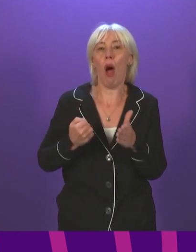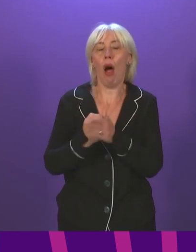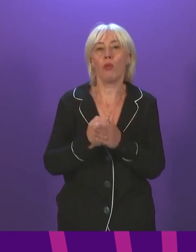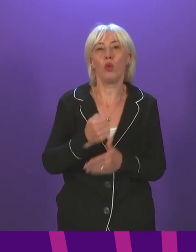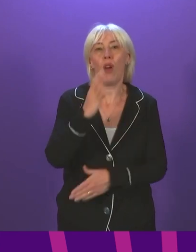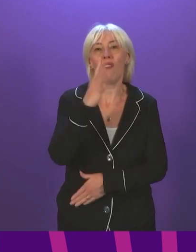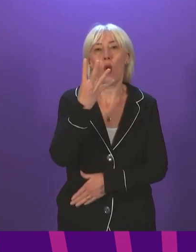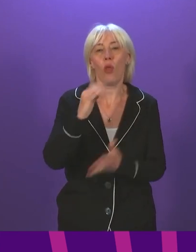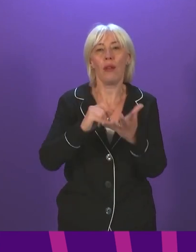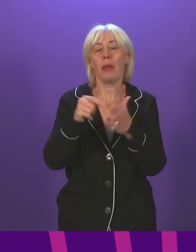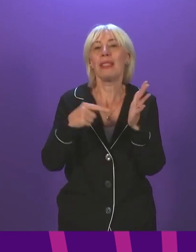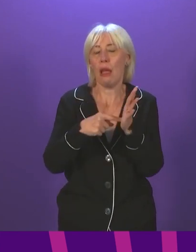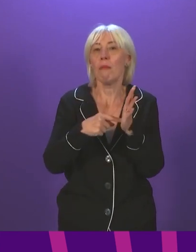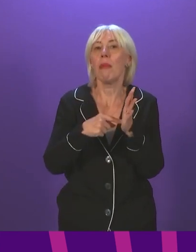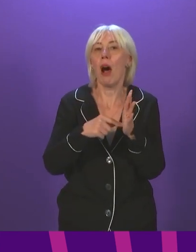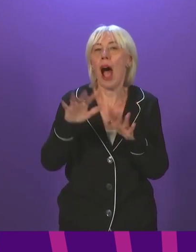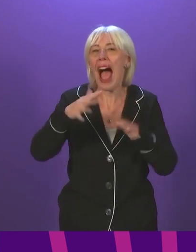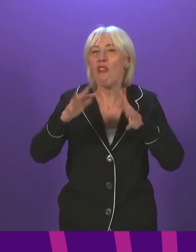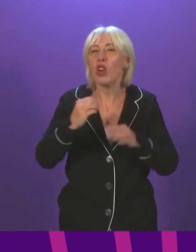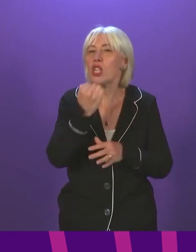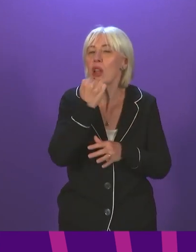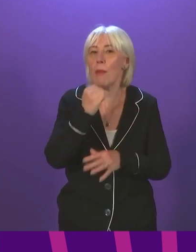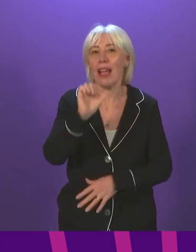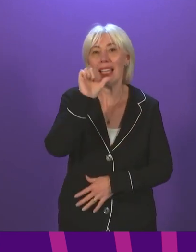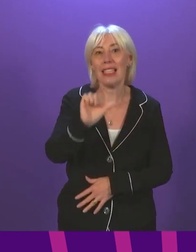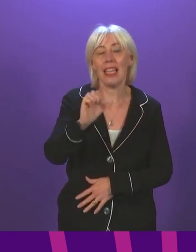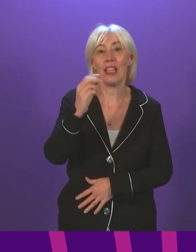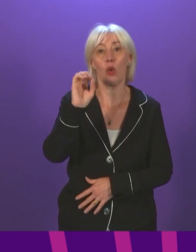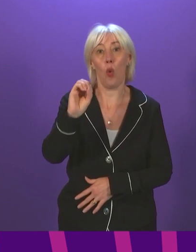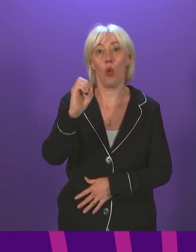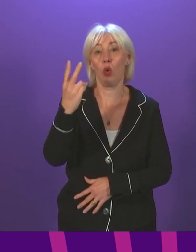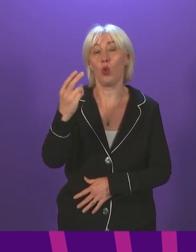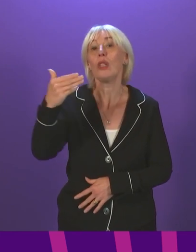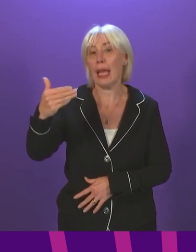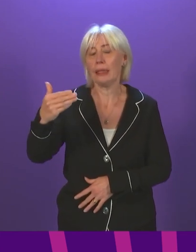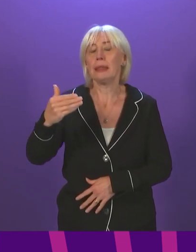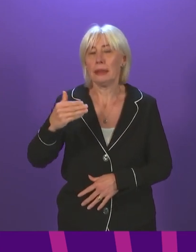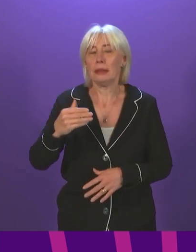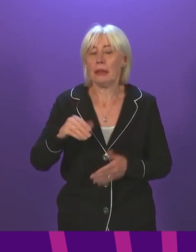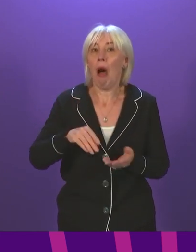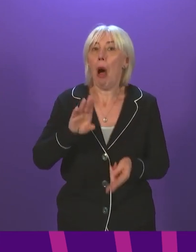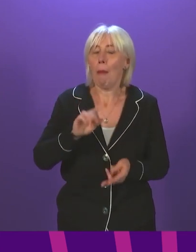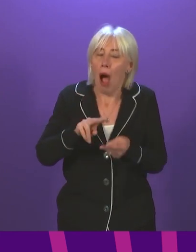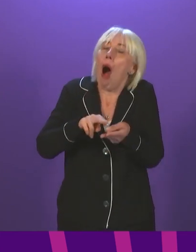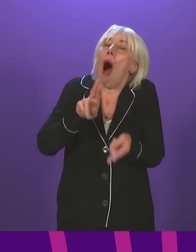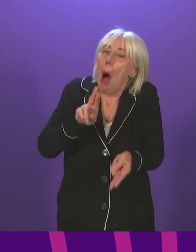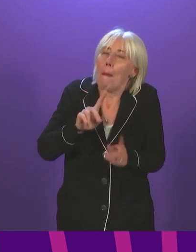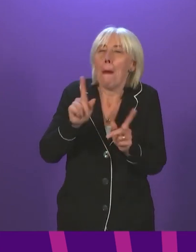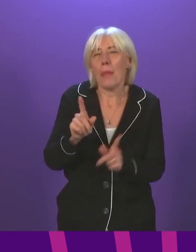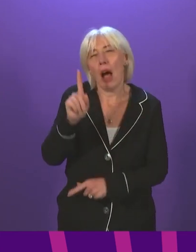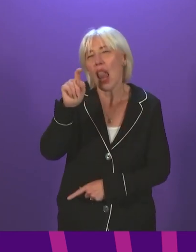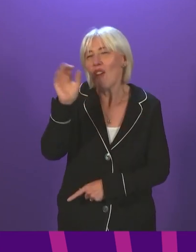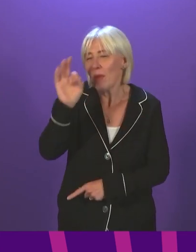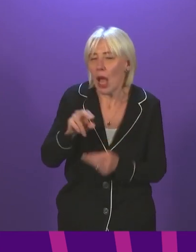to 4th of September, average daily cases were 6,290, still an increase, but one of just 11